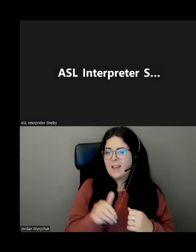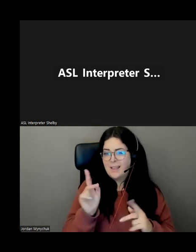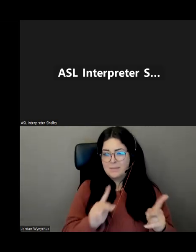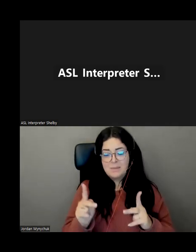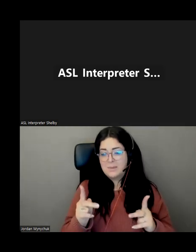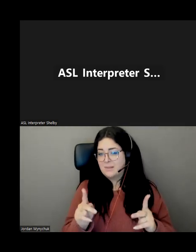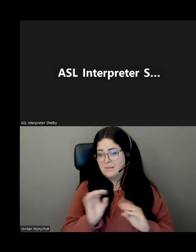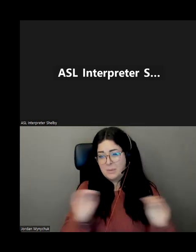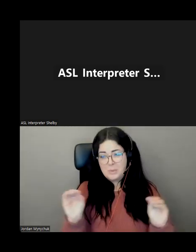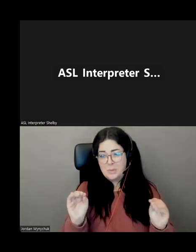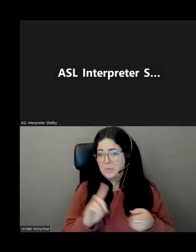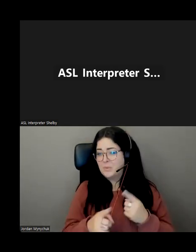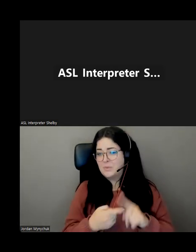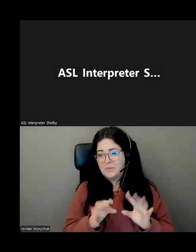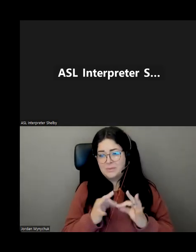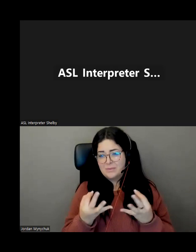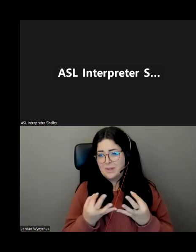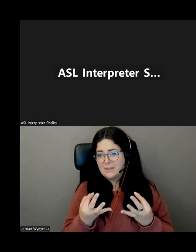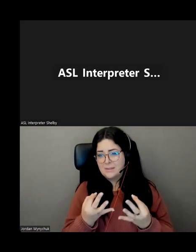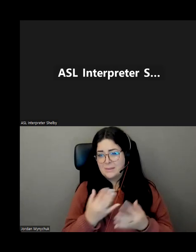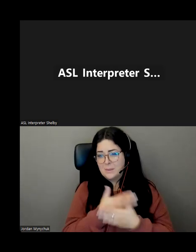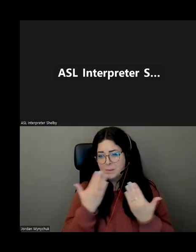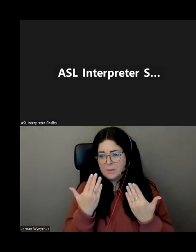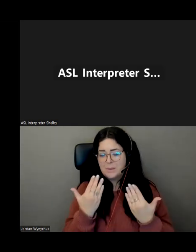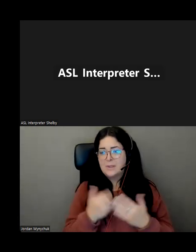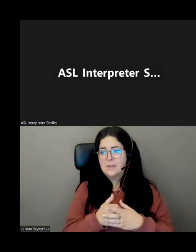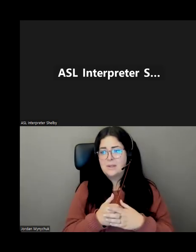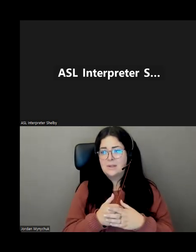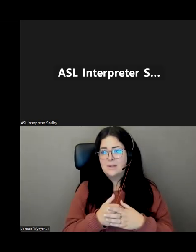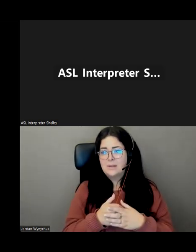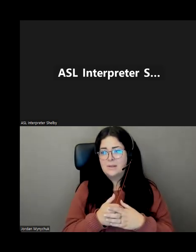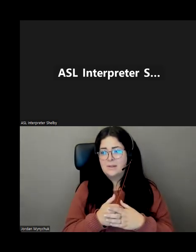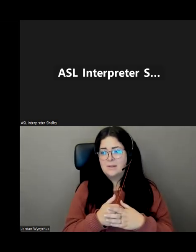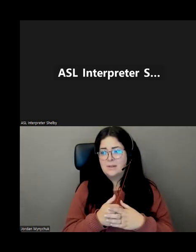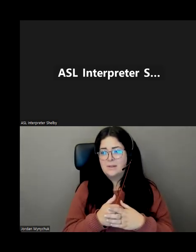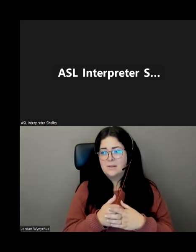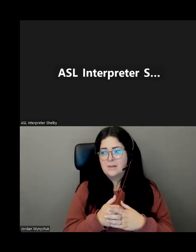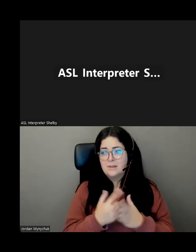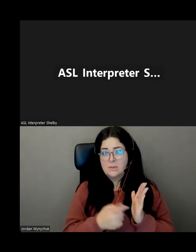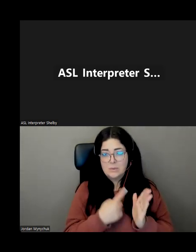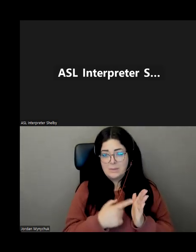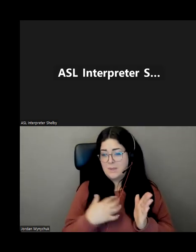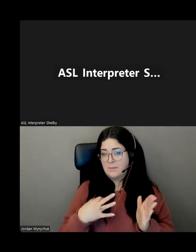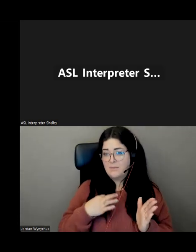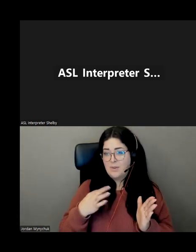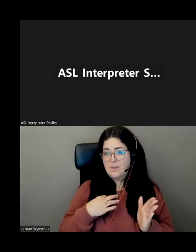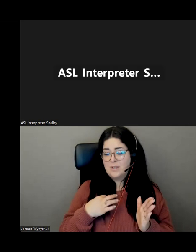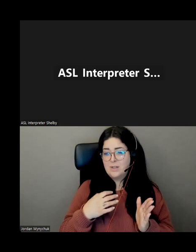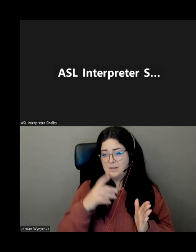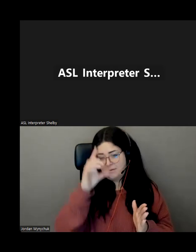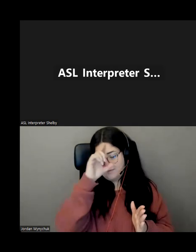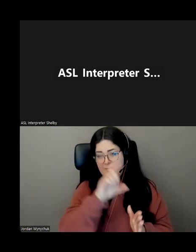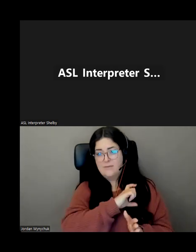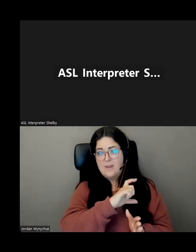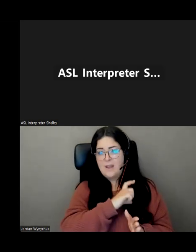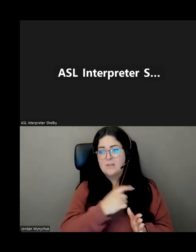they don't have anybody available that sometimes they are there's members of um volunteer fire department that would step up